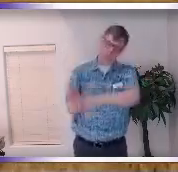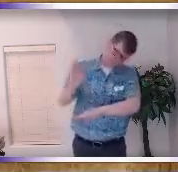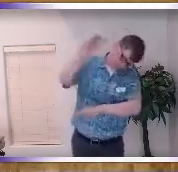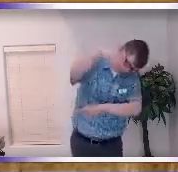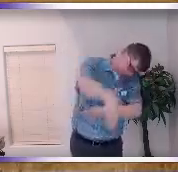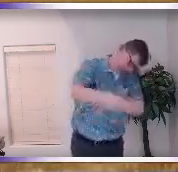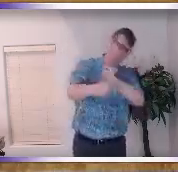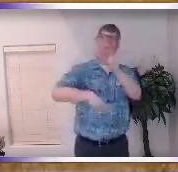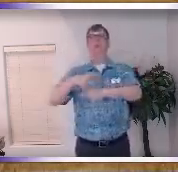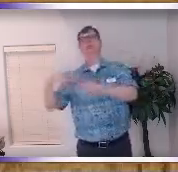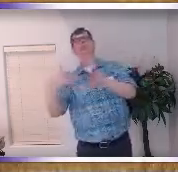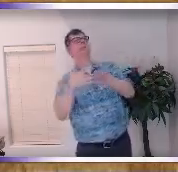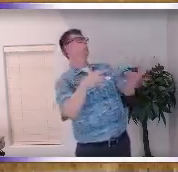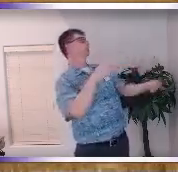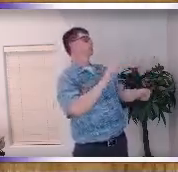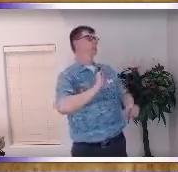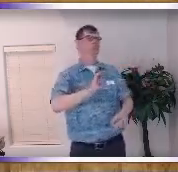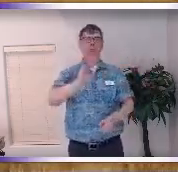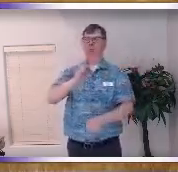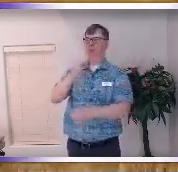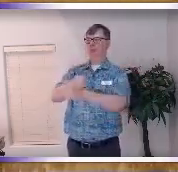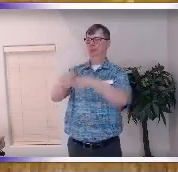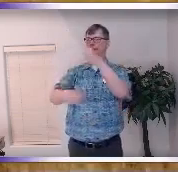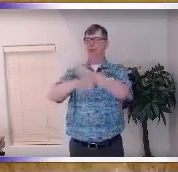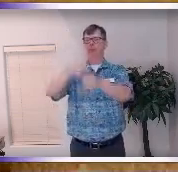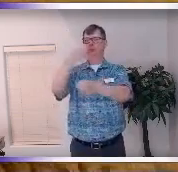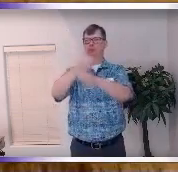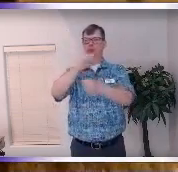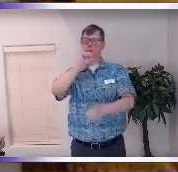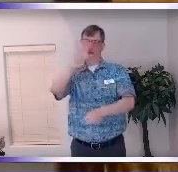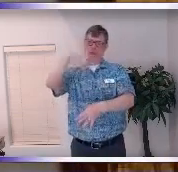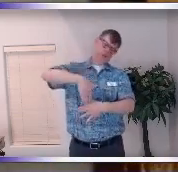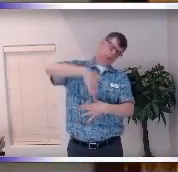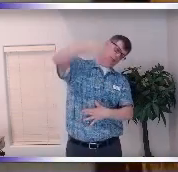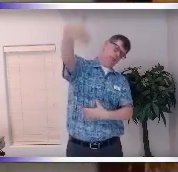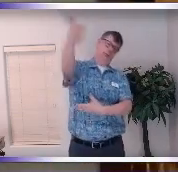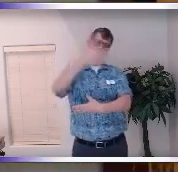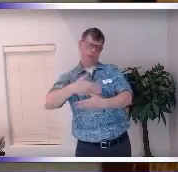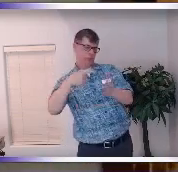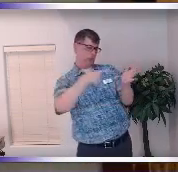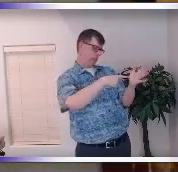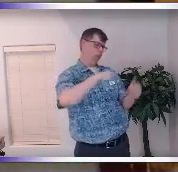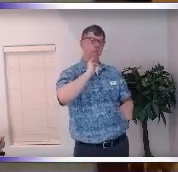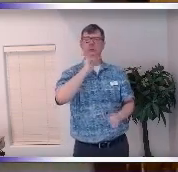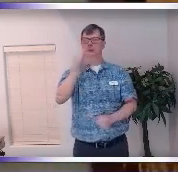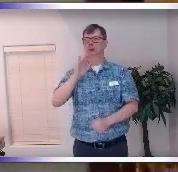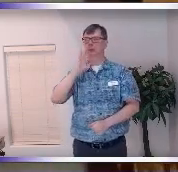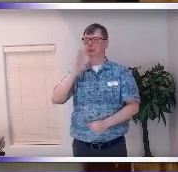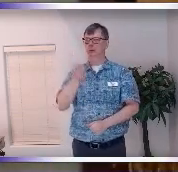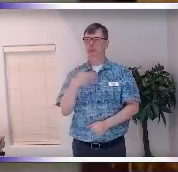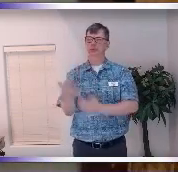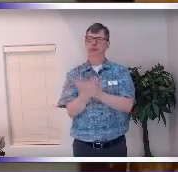to take care of our building and breathe a soul into it so that we become that